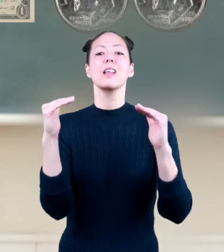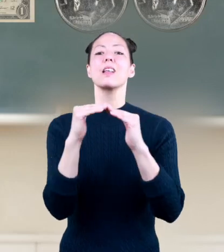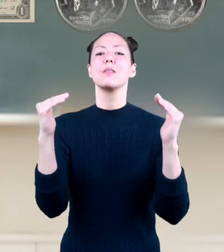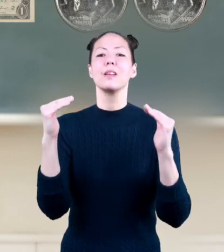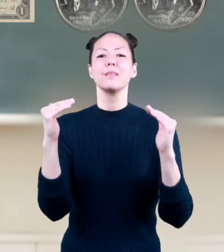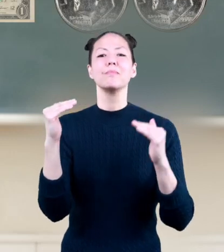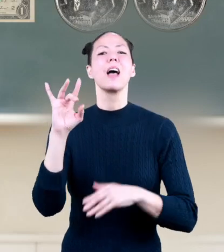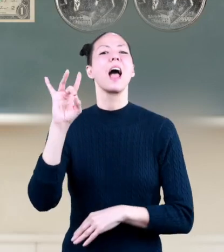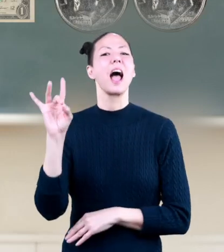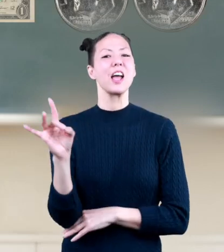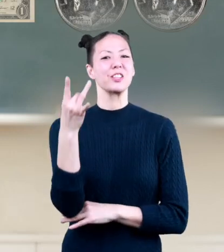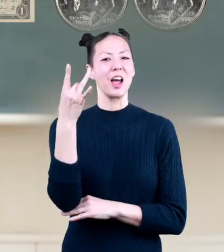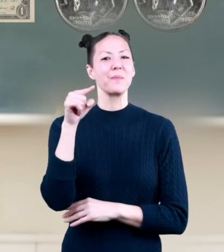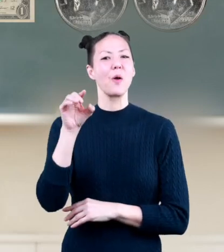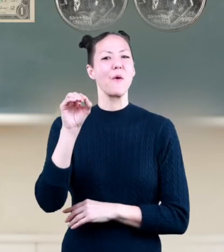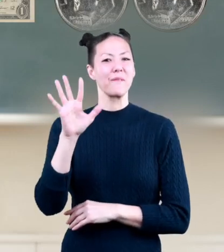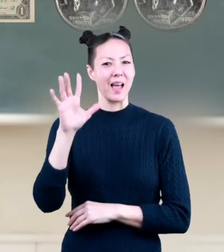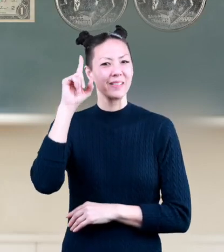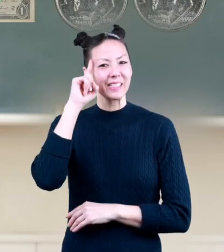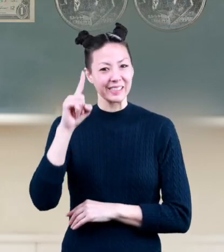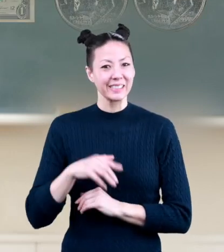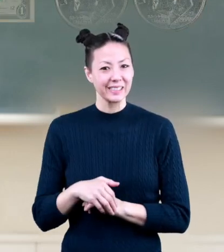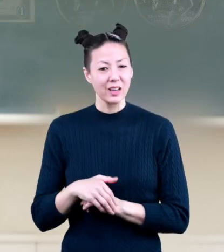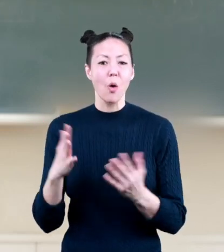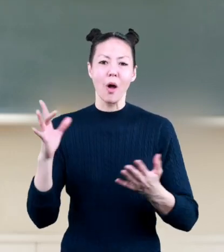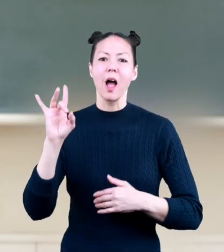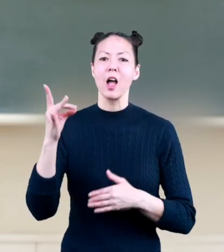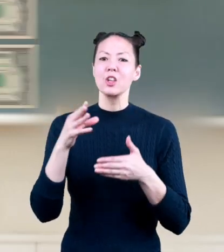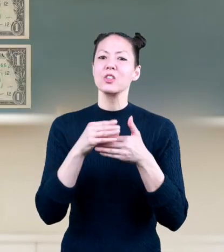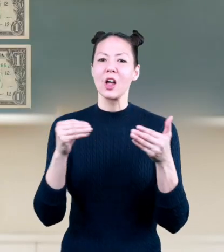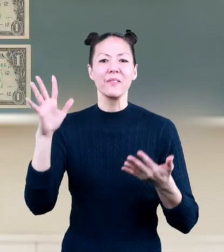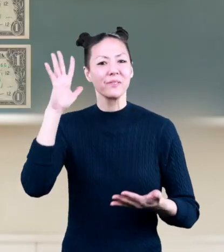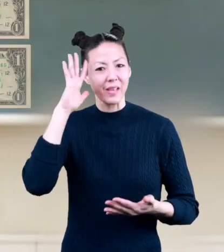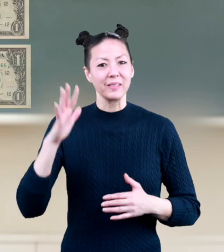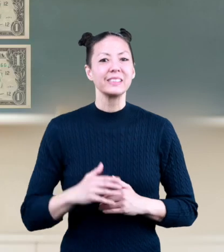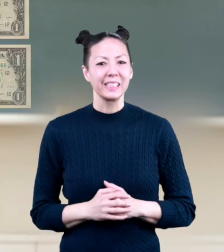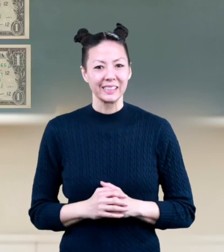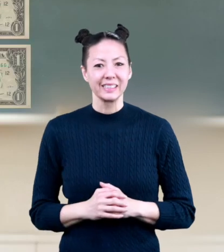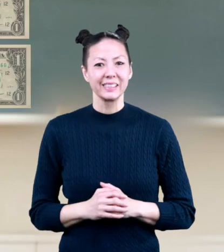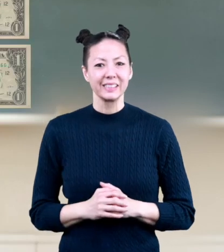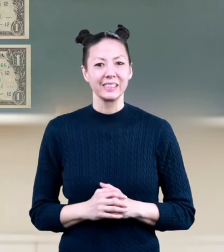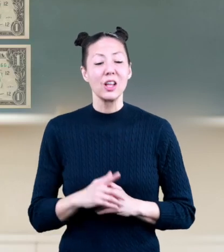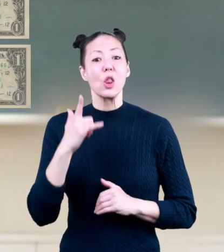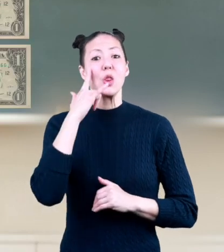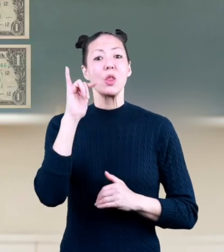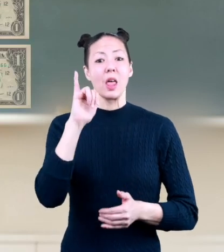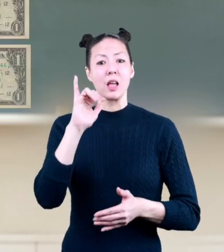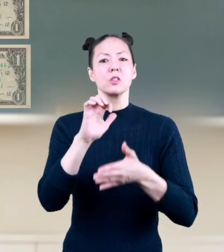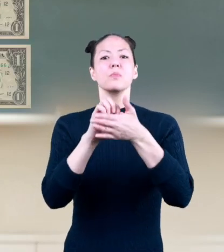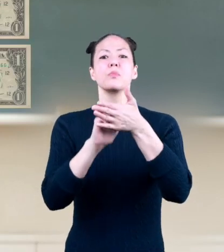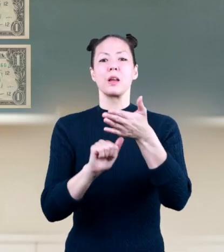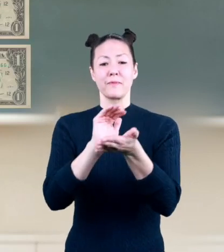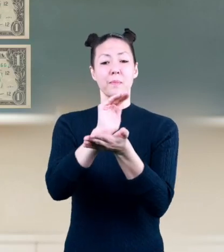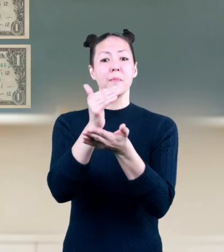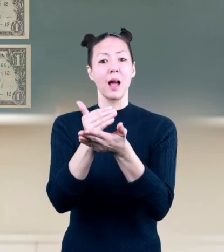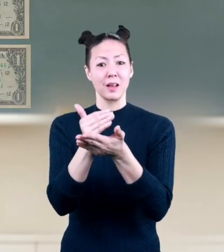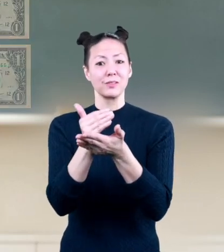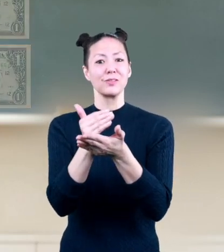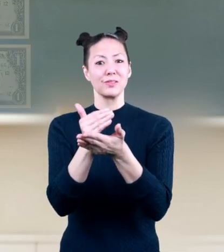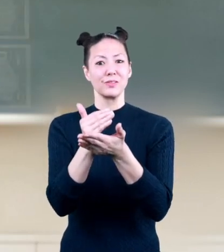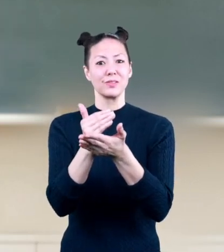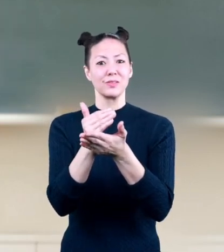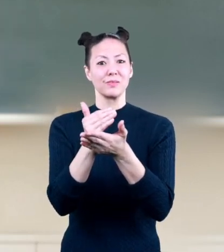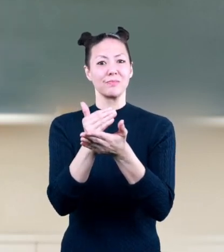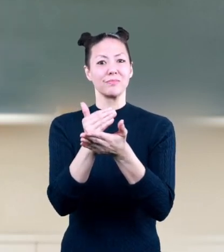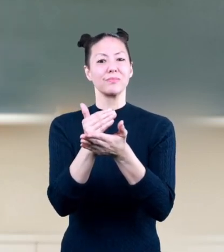equals eight point zero five five or eight dollars and five cents subtracting the amount would